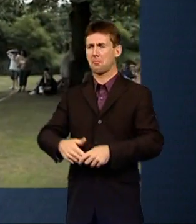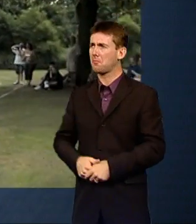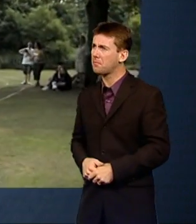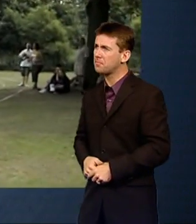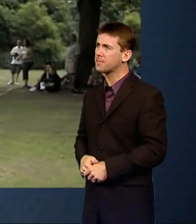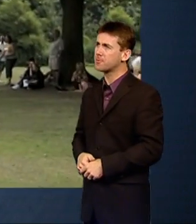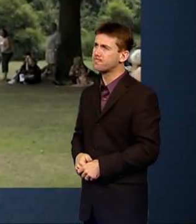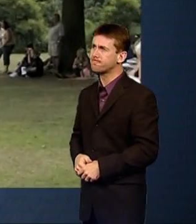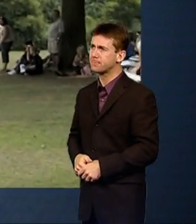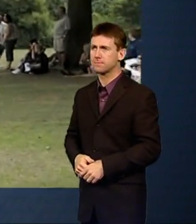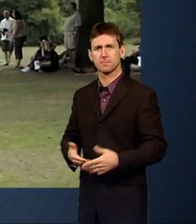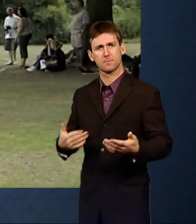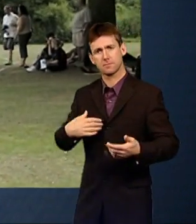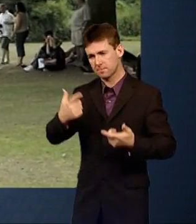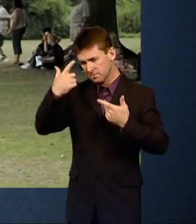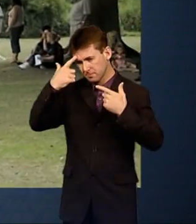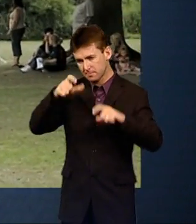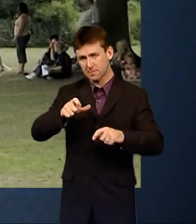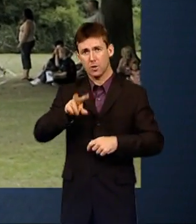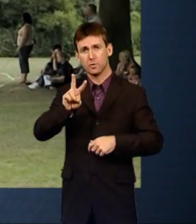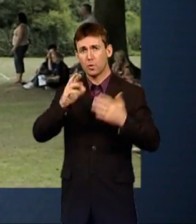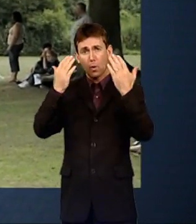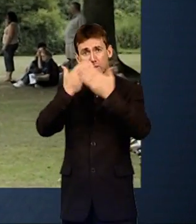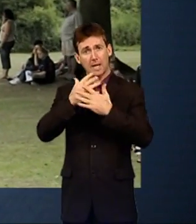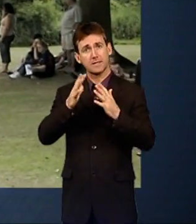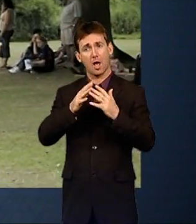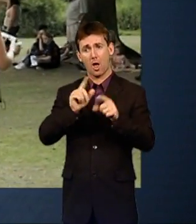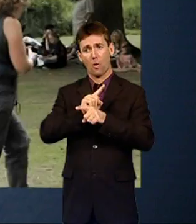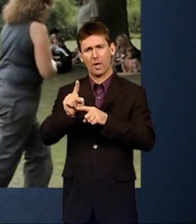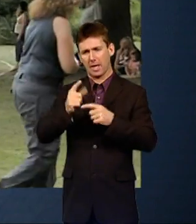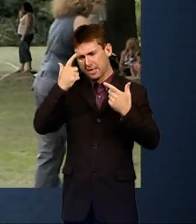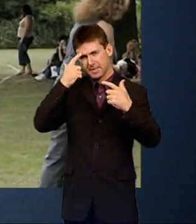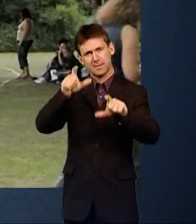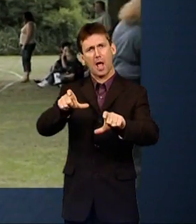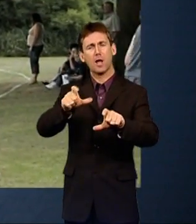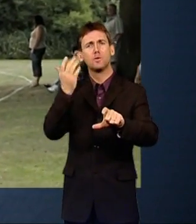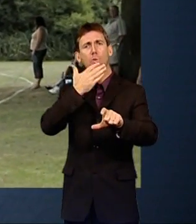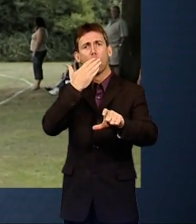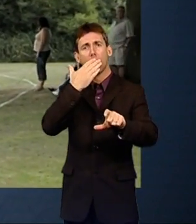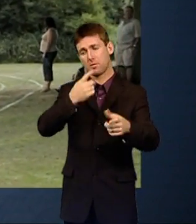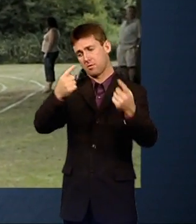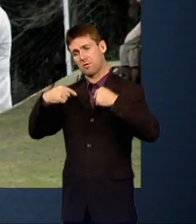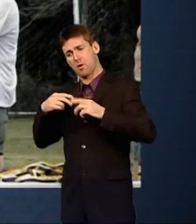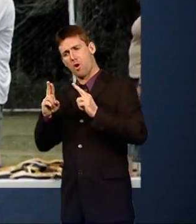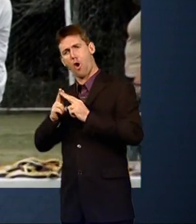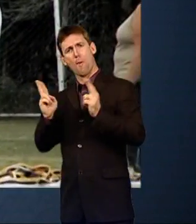He stayed over two nights a week, giving his parents a regular break and Craig some self-confidence.